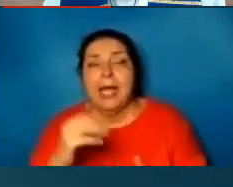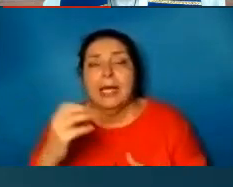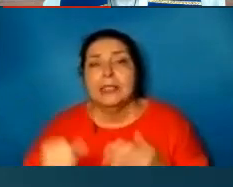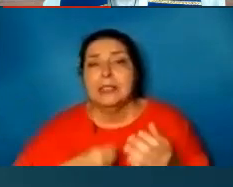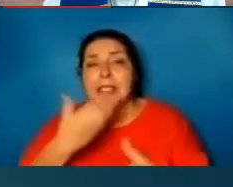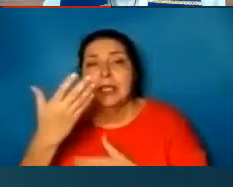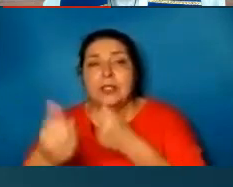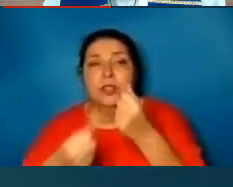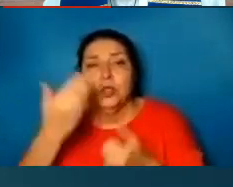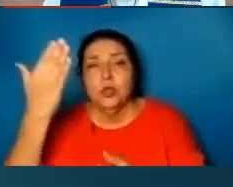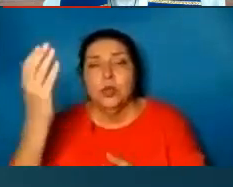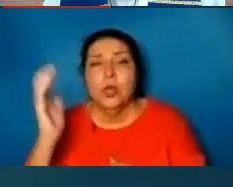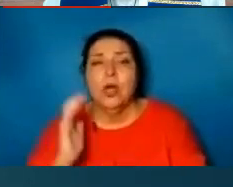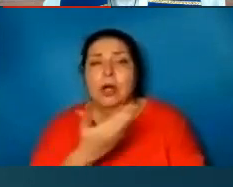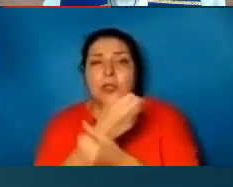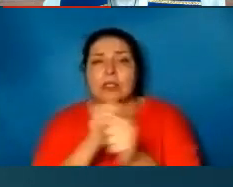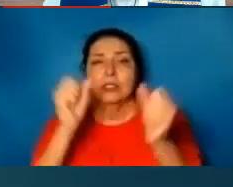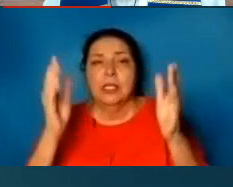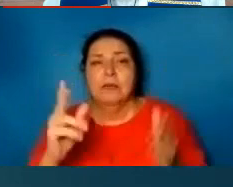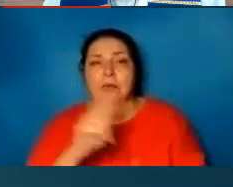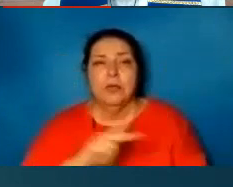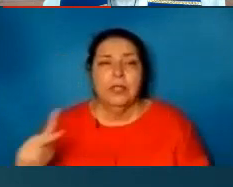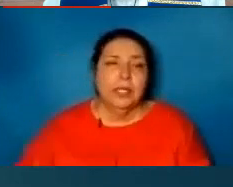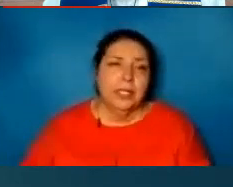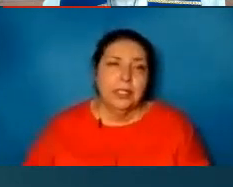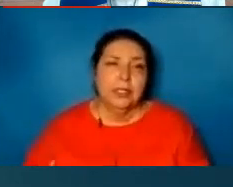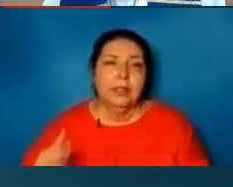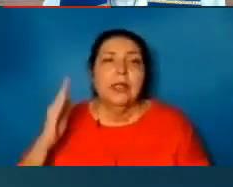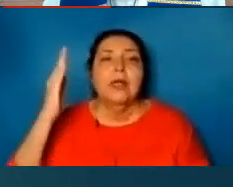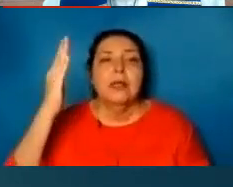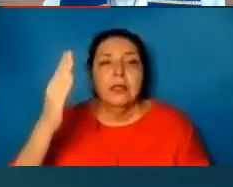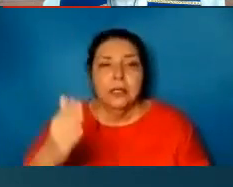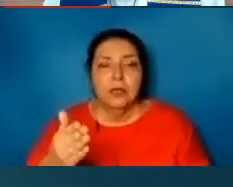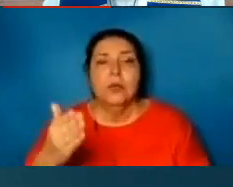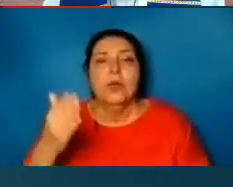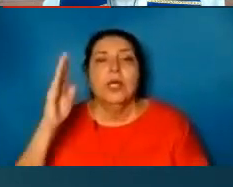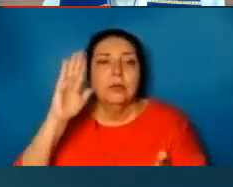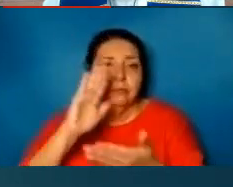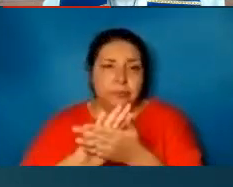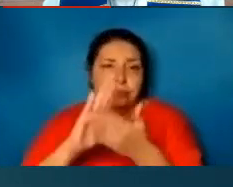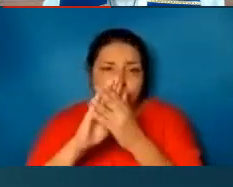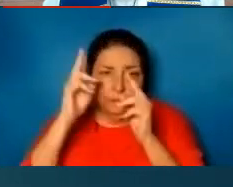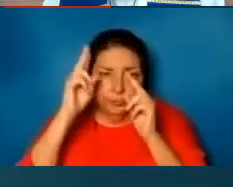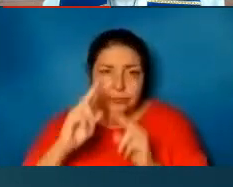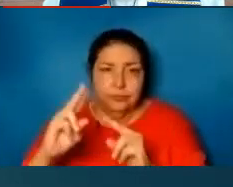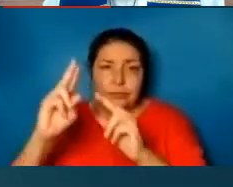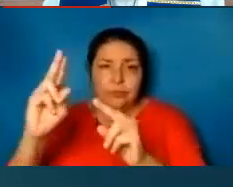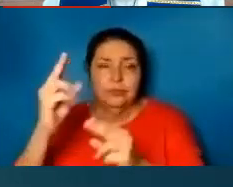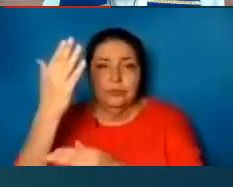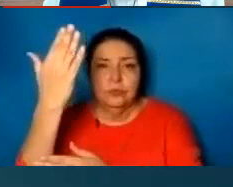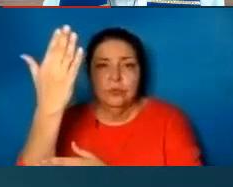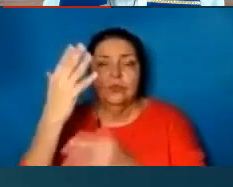you, our Savior King. Let shall we come, our